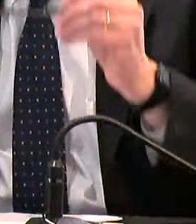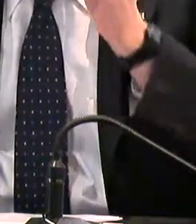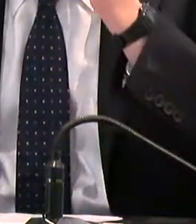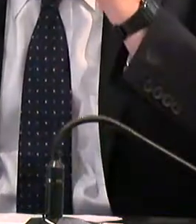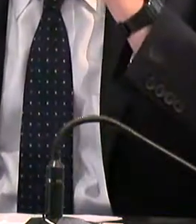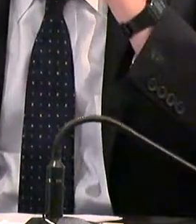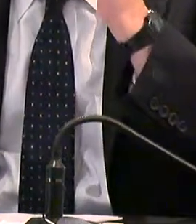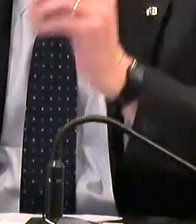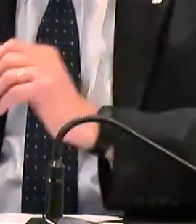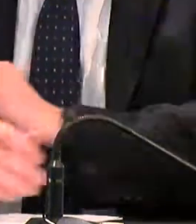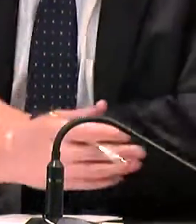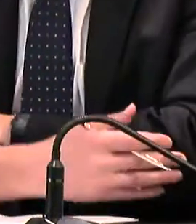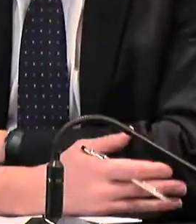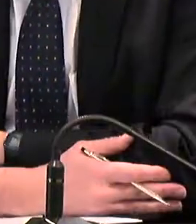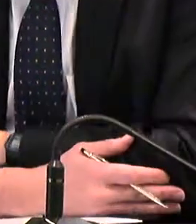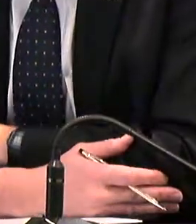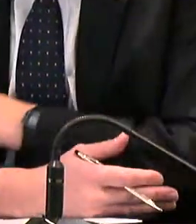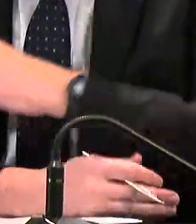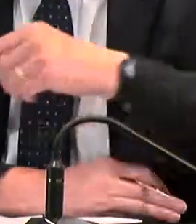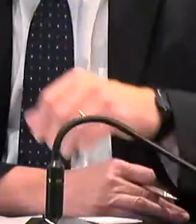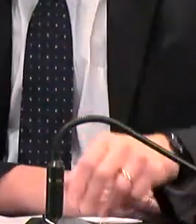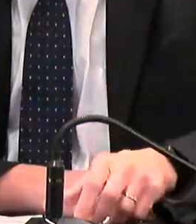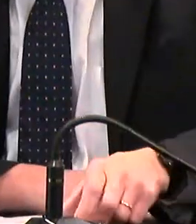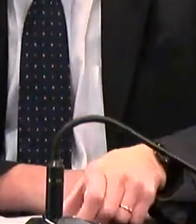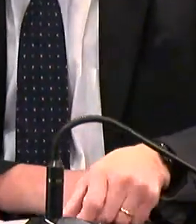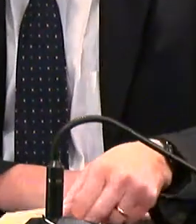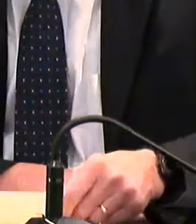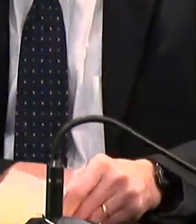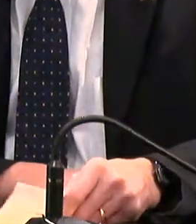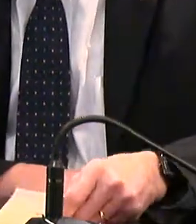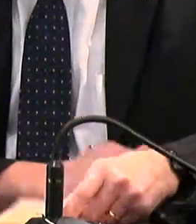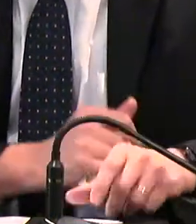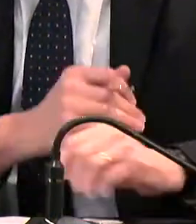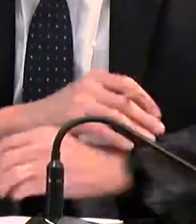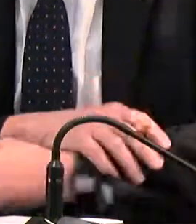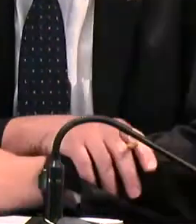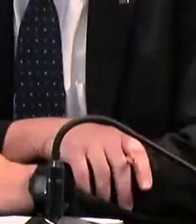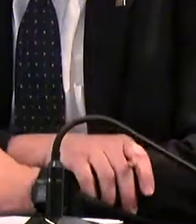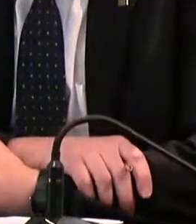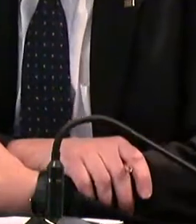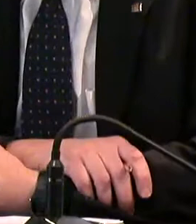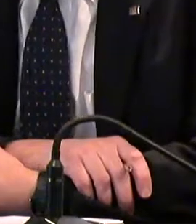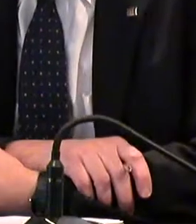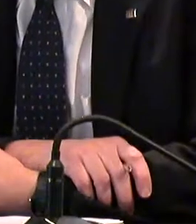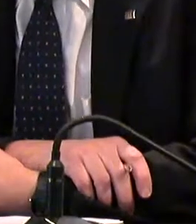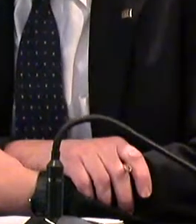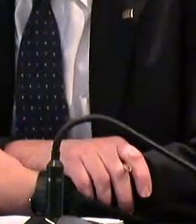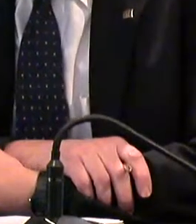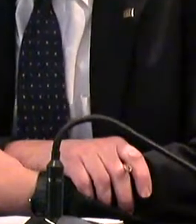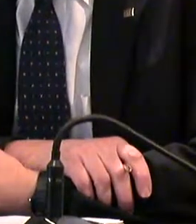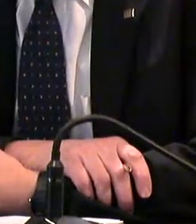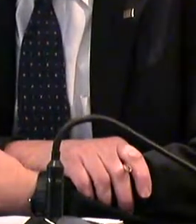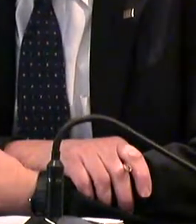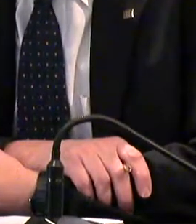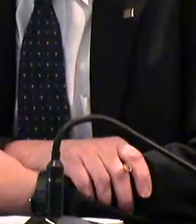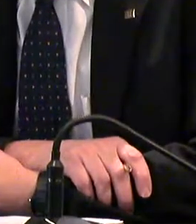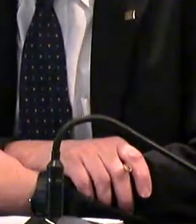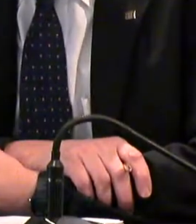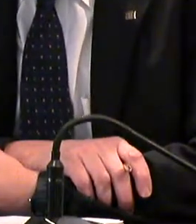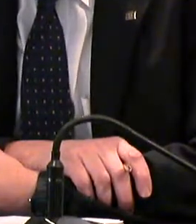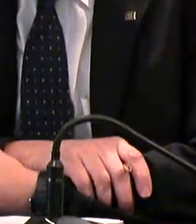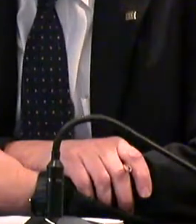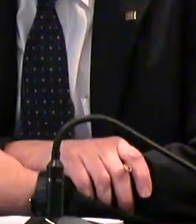members of the task force. Thank you for, first of all, thank you for what you're doing for the country. And this is